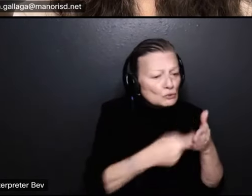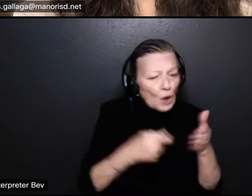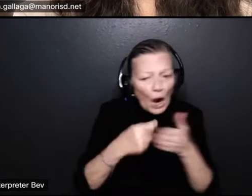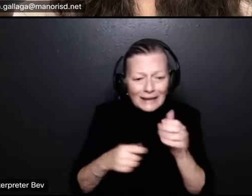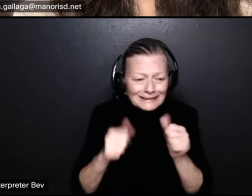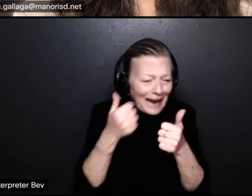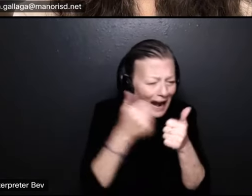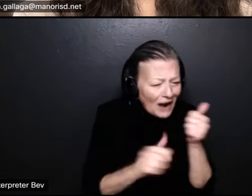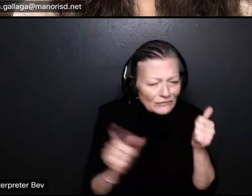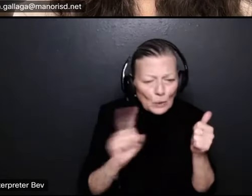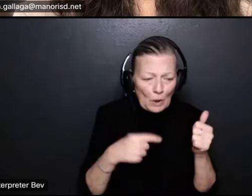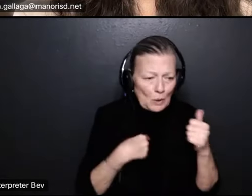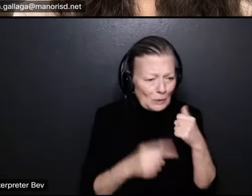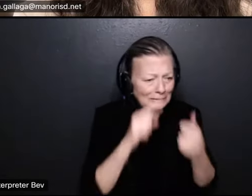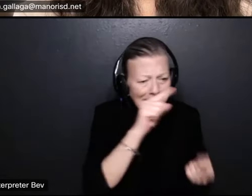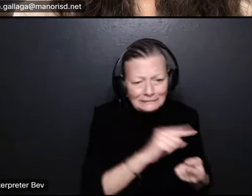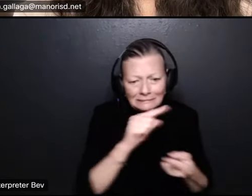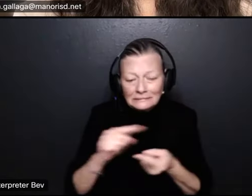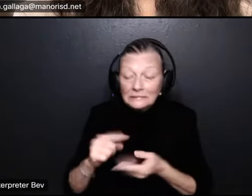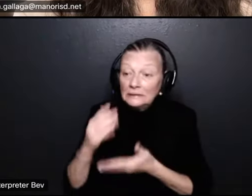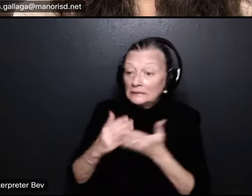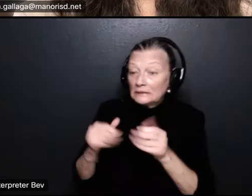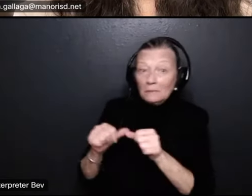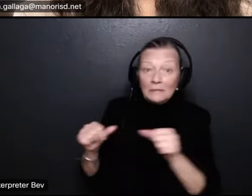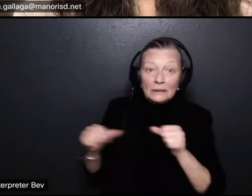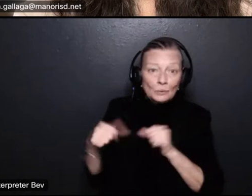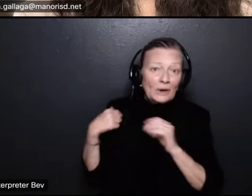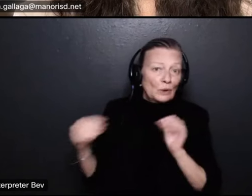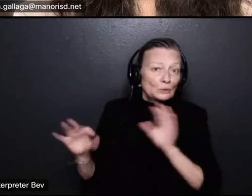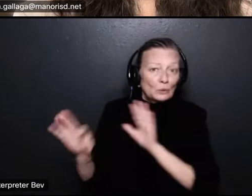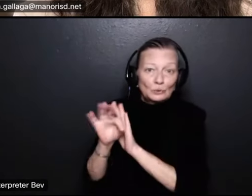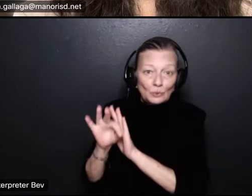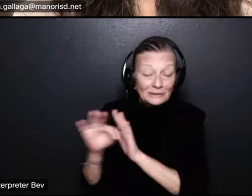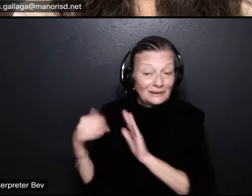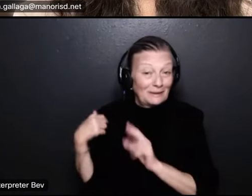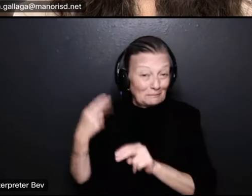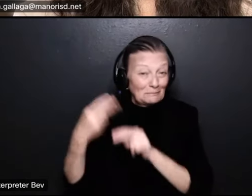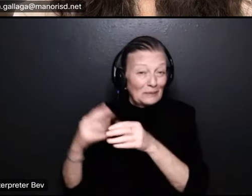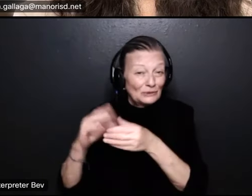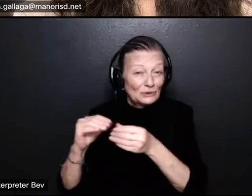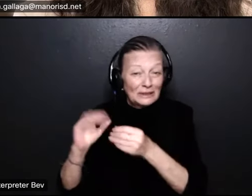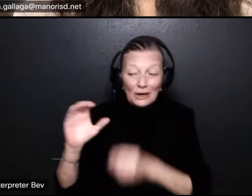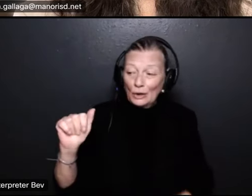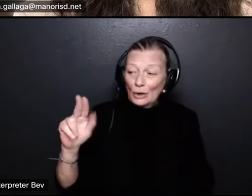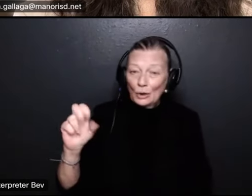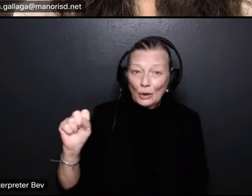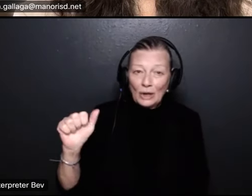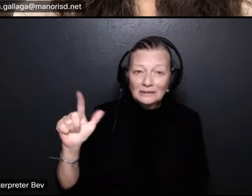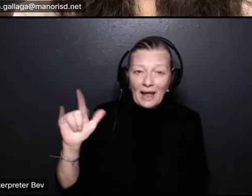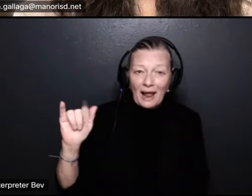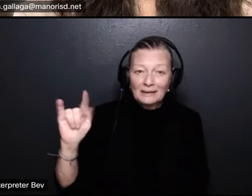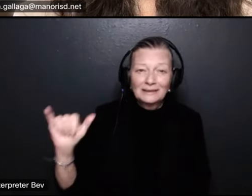there are some places where we have no choice um like i mentioned our causality insurance is going up so that's one area where you're going to see a bump